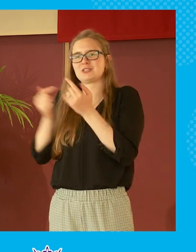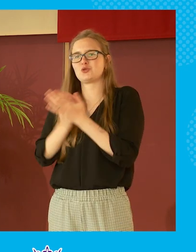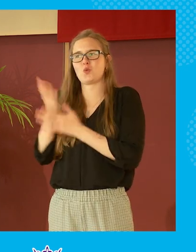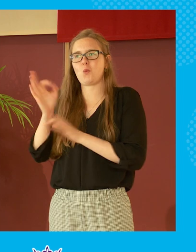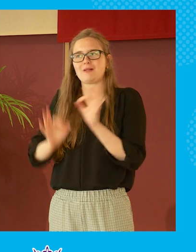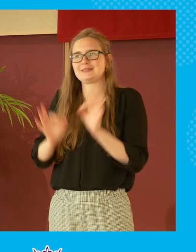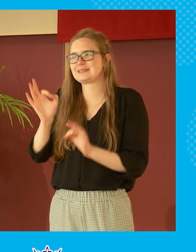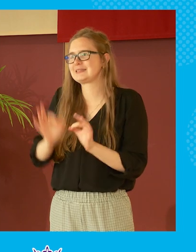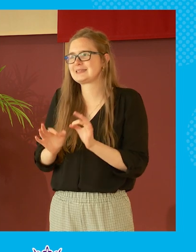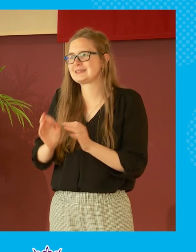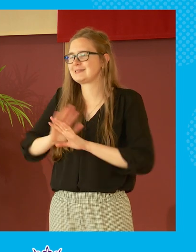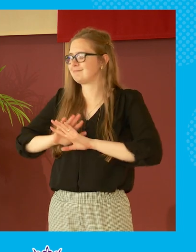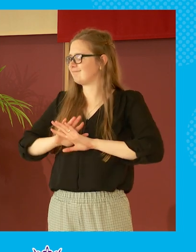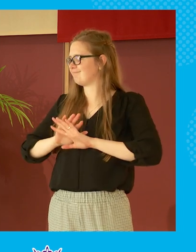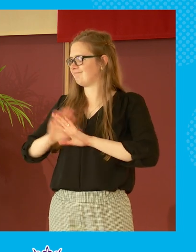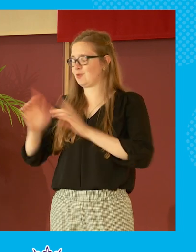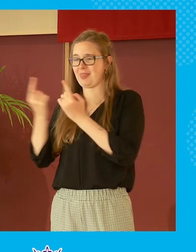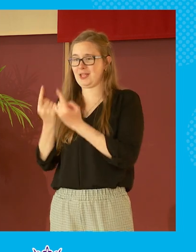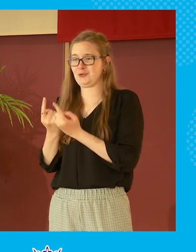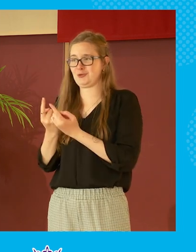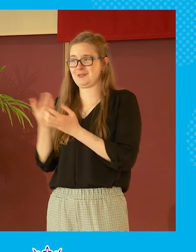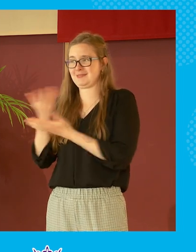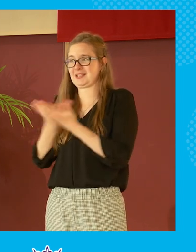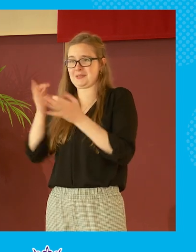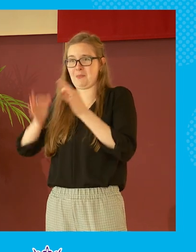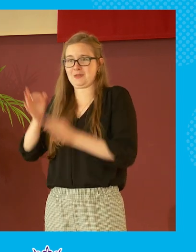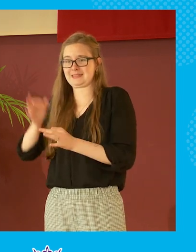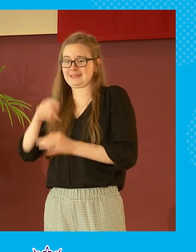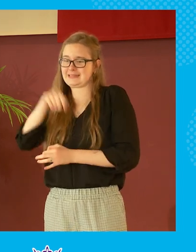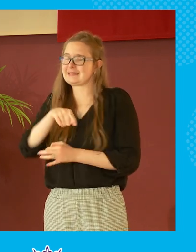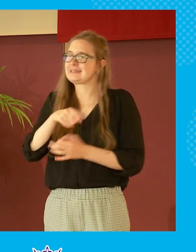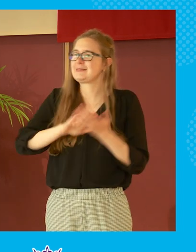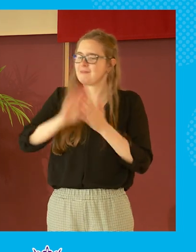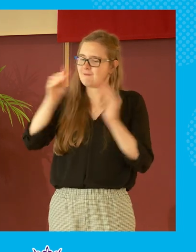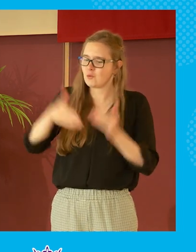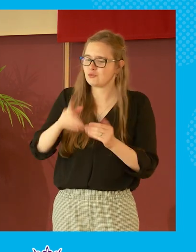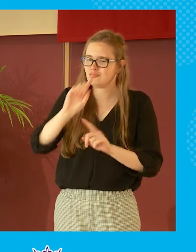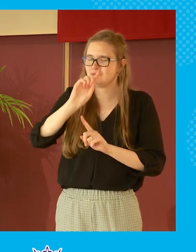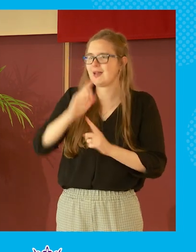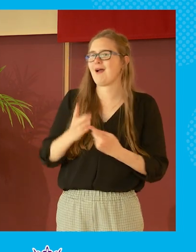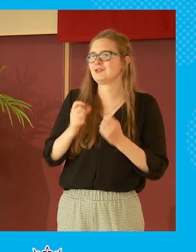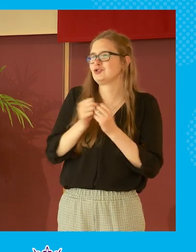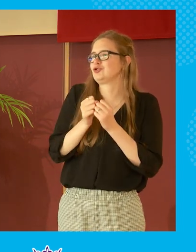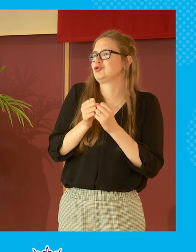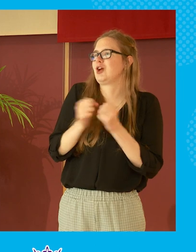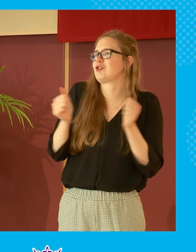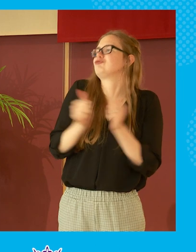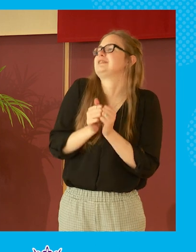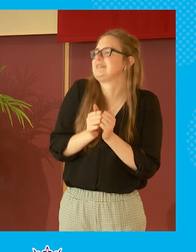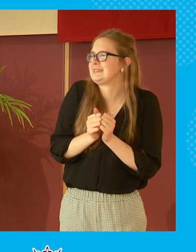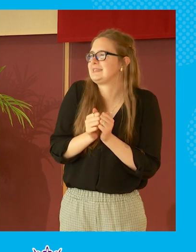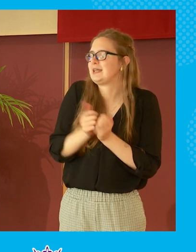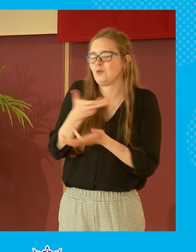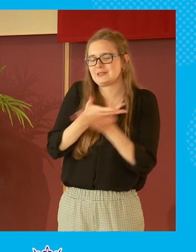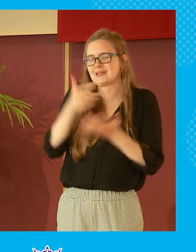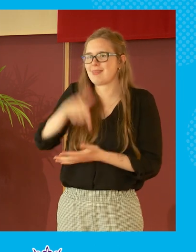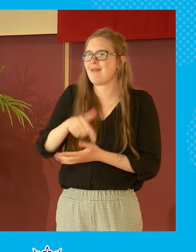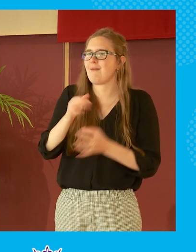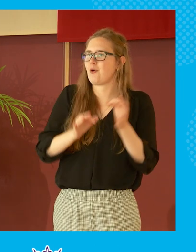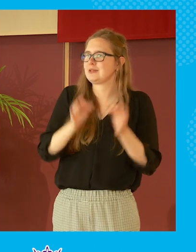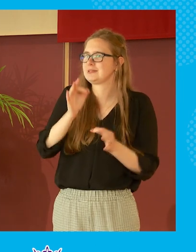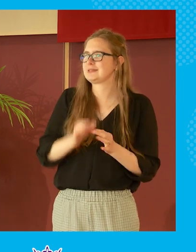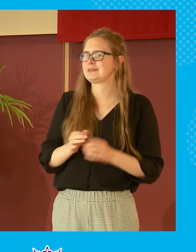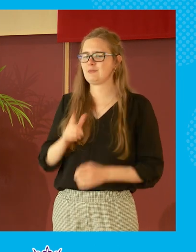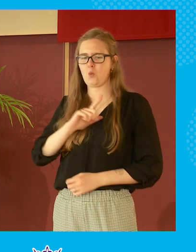those are not the issues you discuss in politics the issues you discuss in politics are the issues you can't agree on uh and people then say oh but why are you